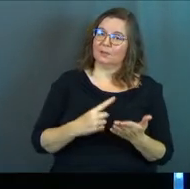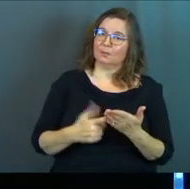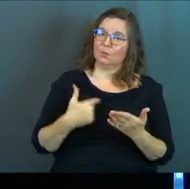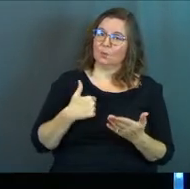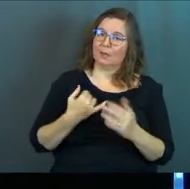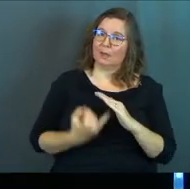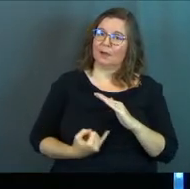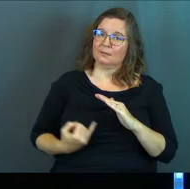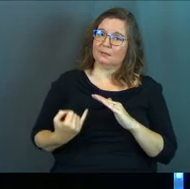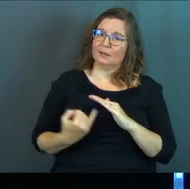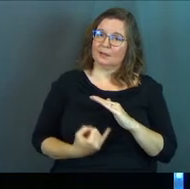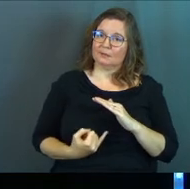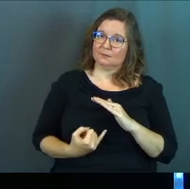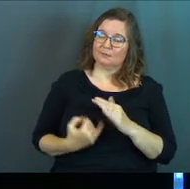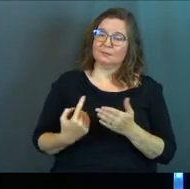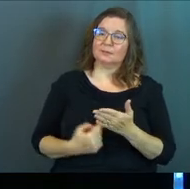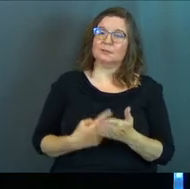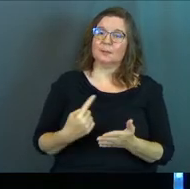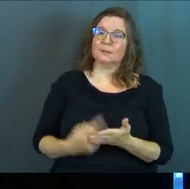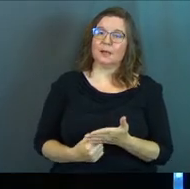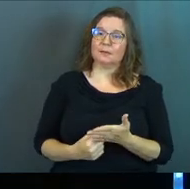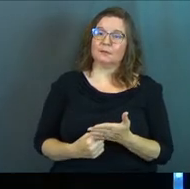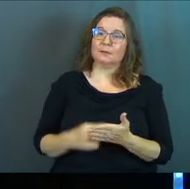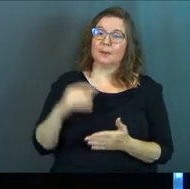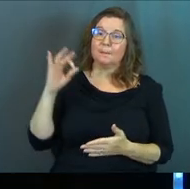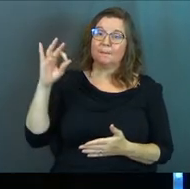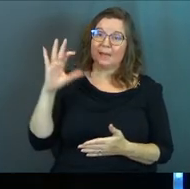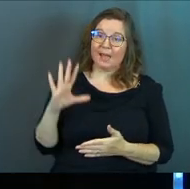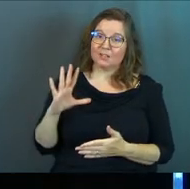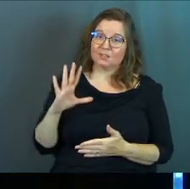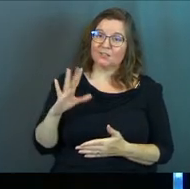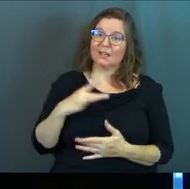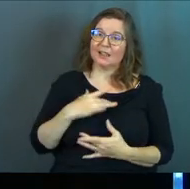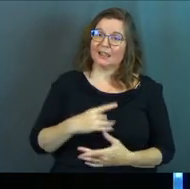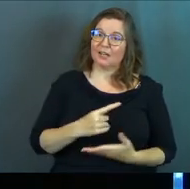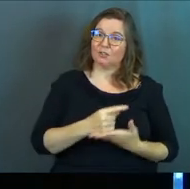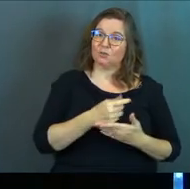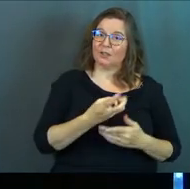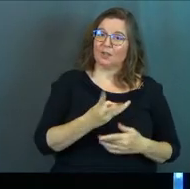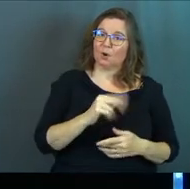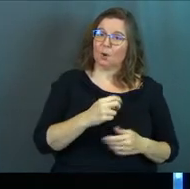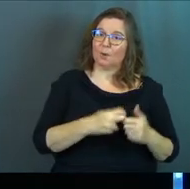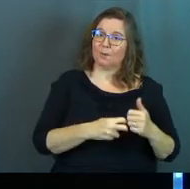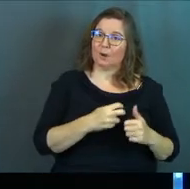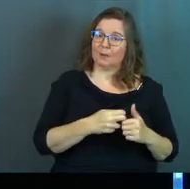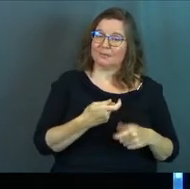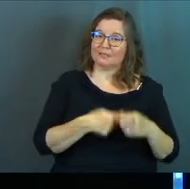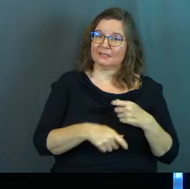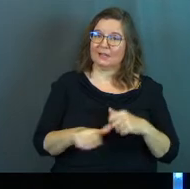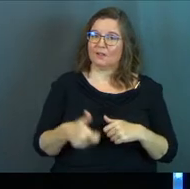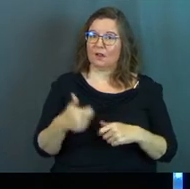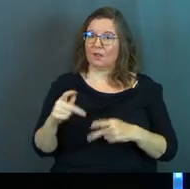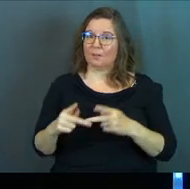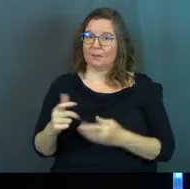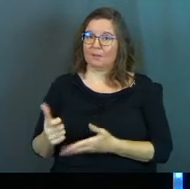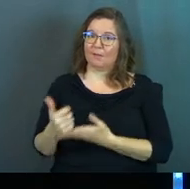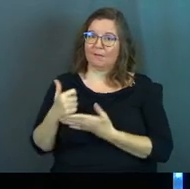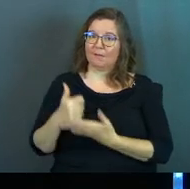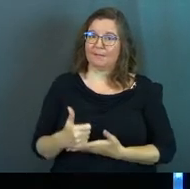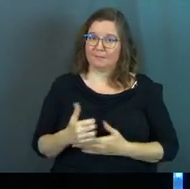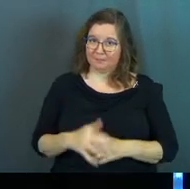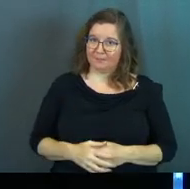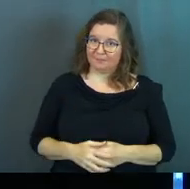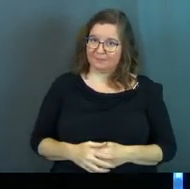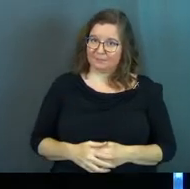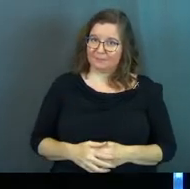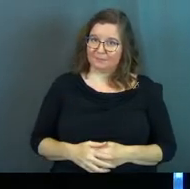we isolate. Sometimes pastors like to treat their own problems instead of letting anybody else into